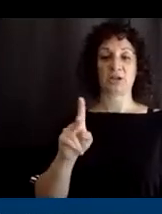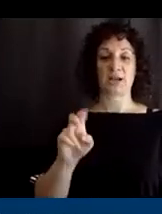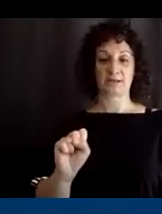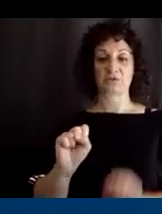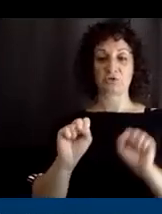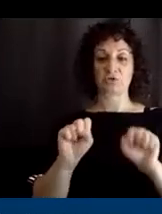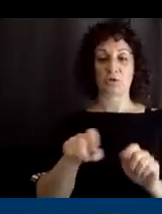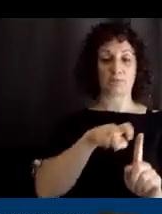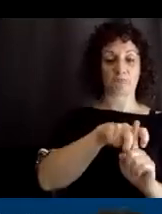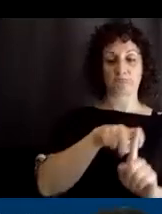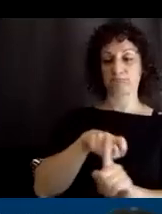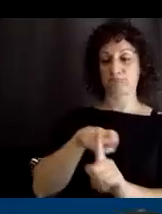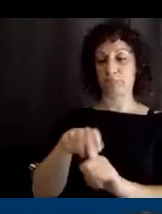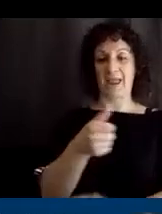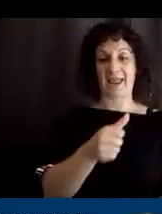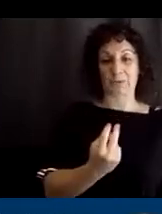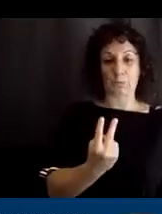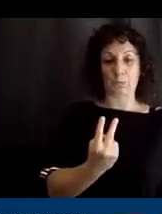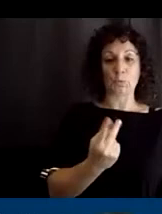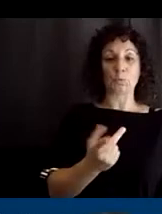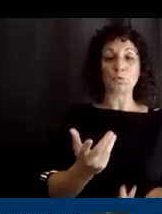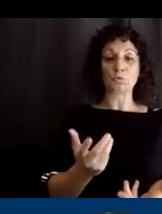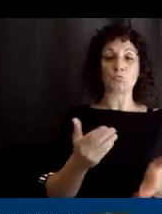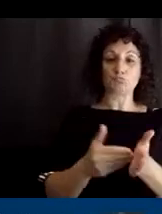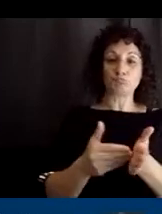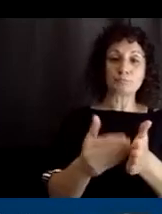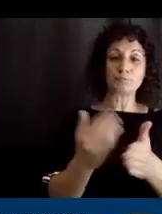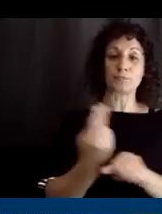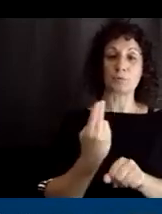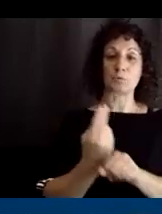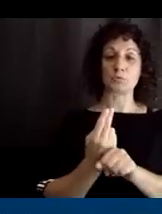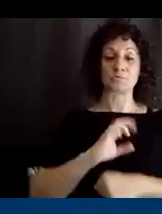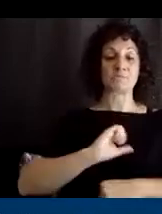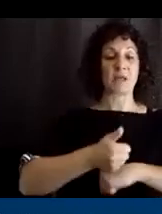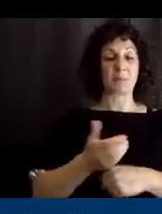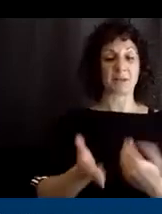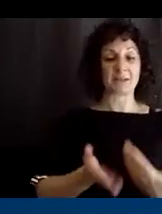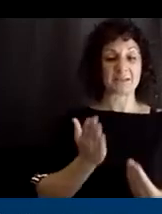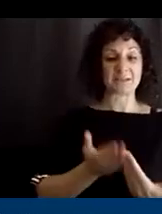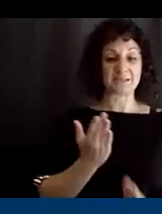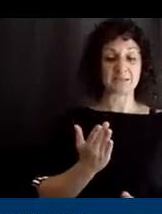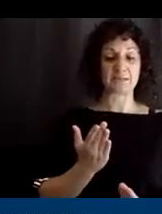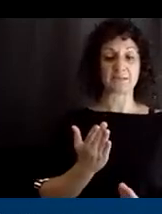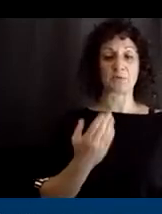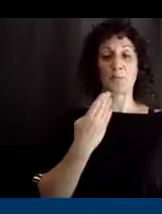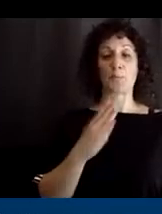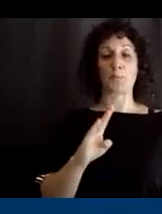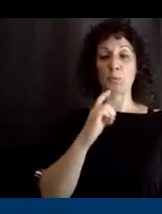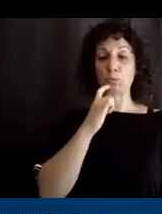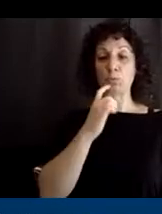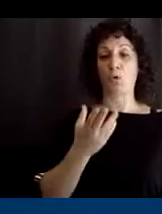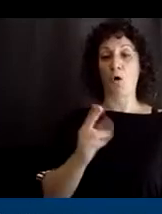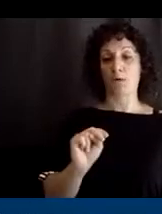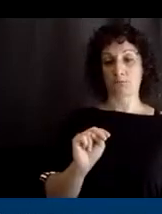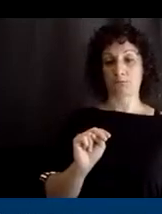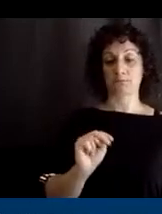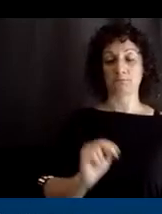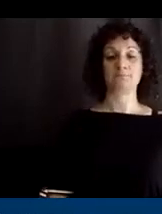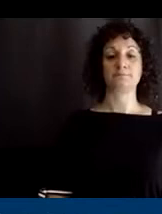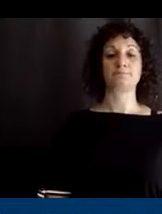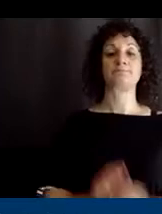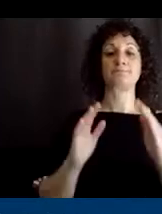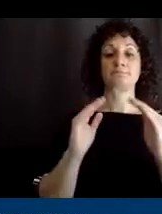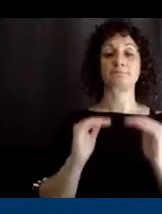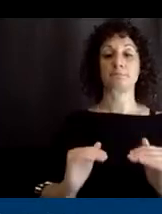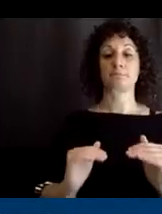Setting up your Bluetooth switch is easy. To begin, turn the Bluetooth device on. Then turn on your Bluetooth